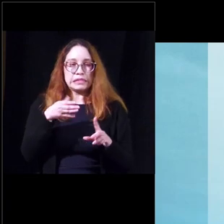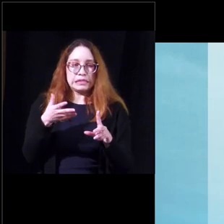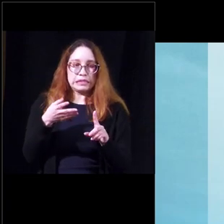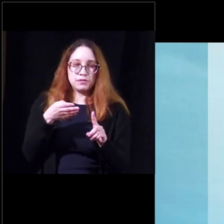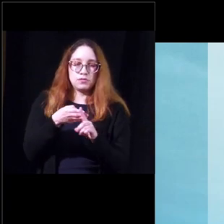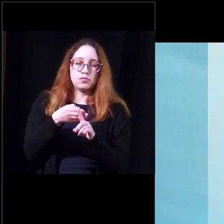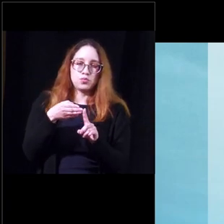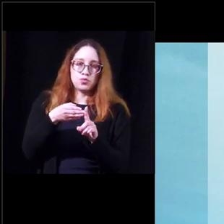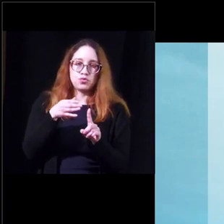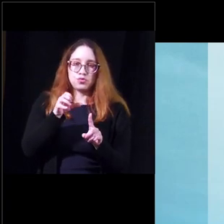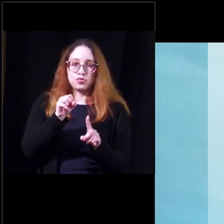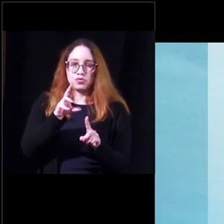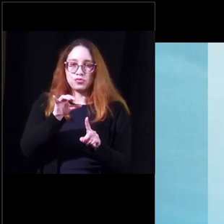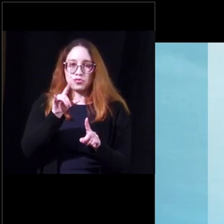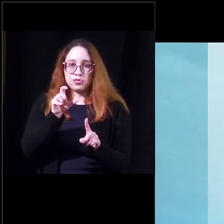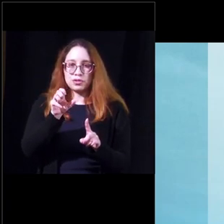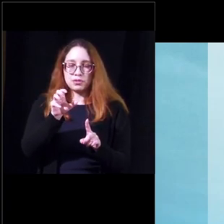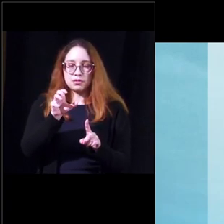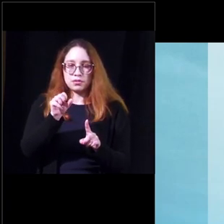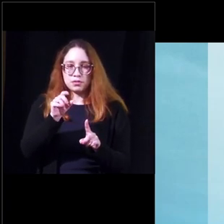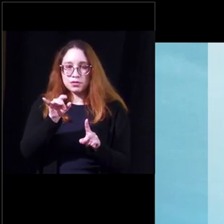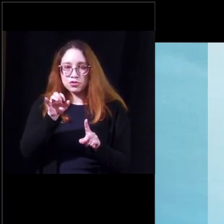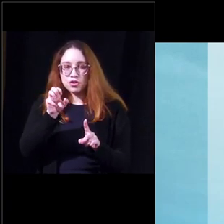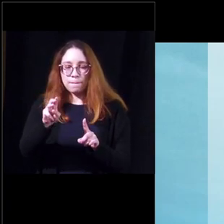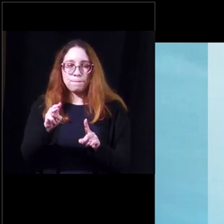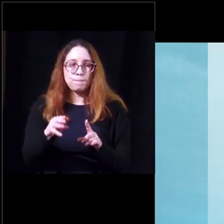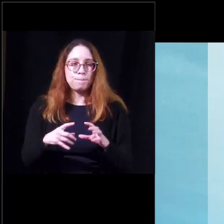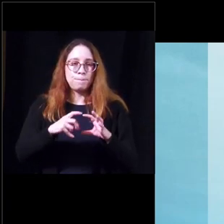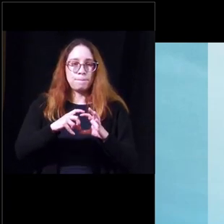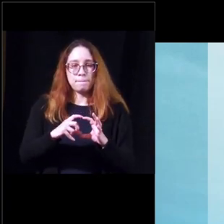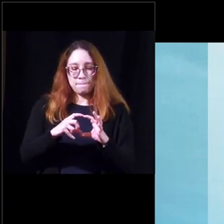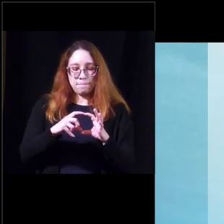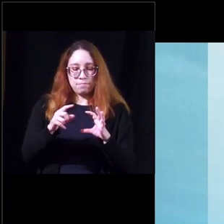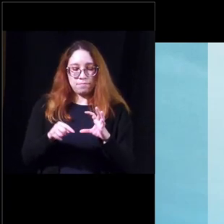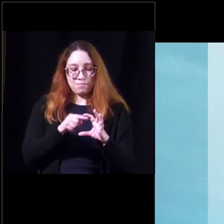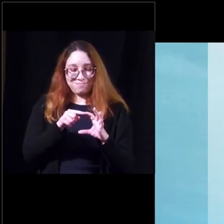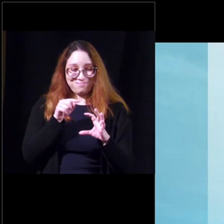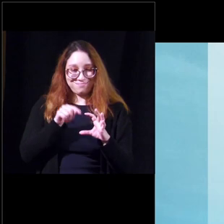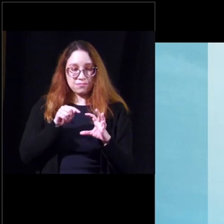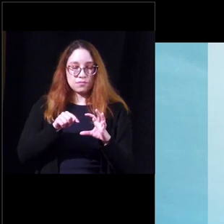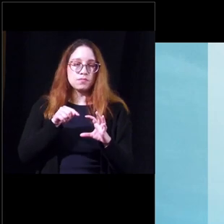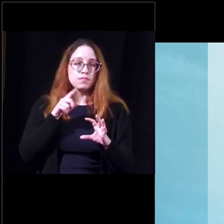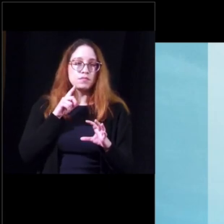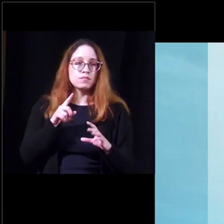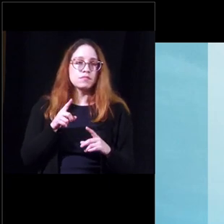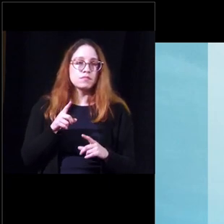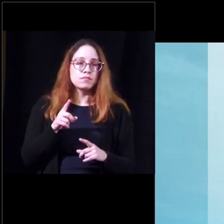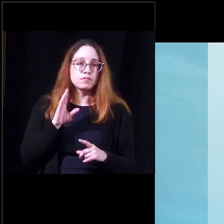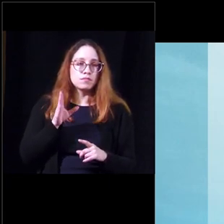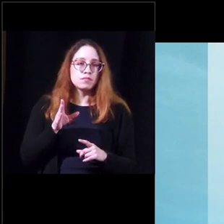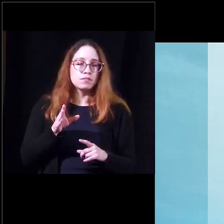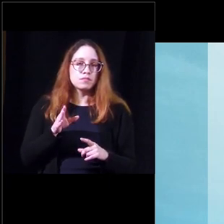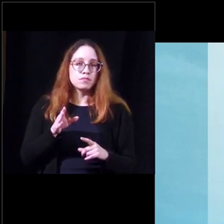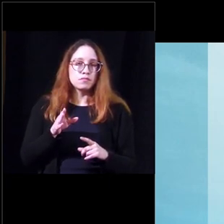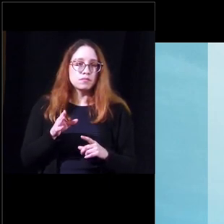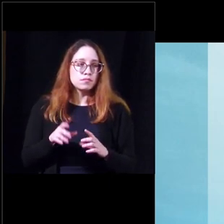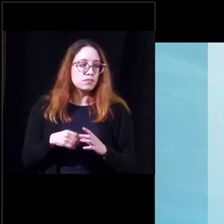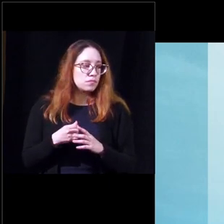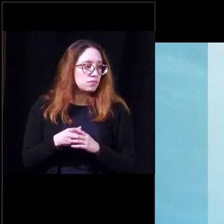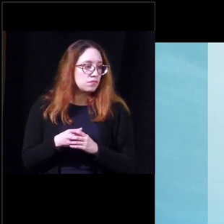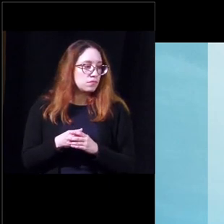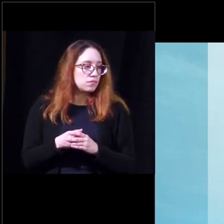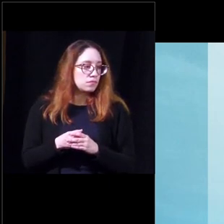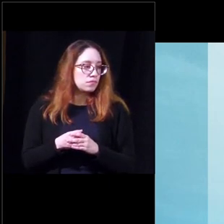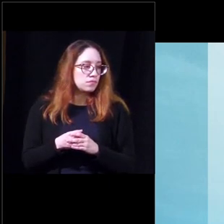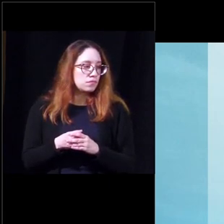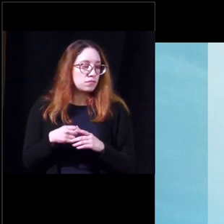they're just they replace those wires with a needle and the but the battery itself goes in the upper buttock and